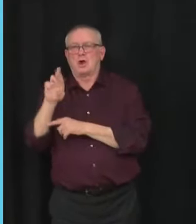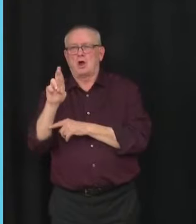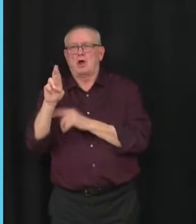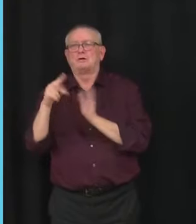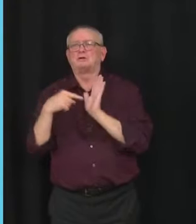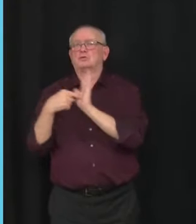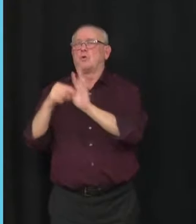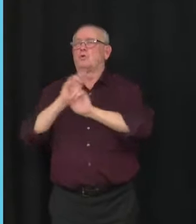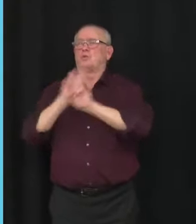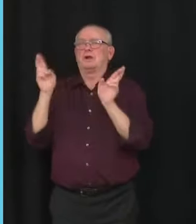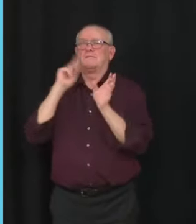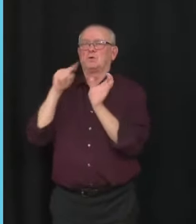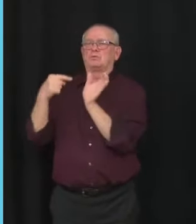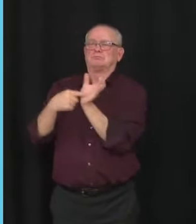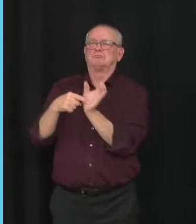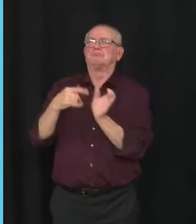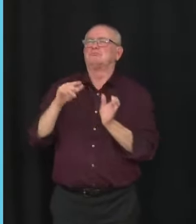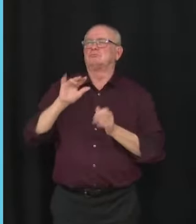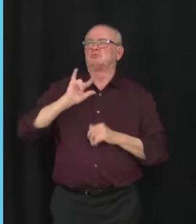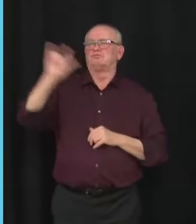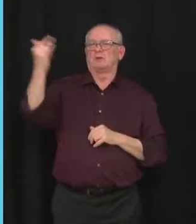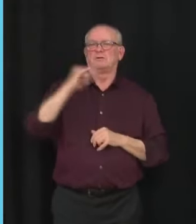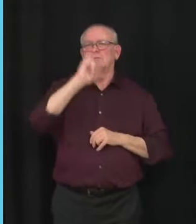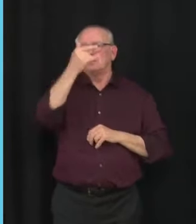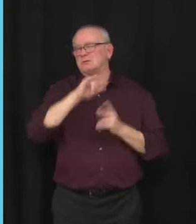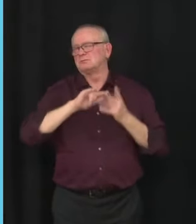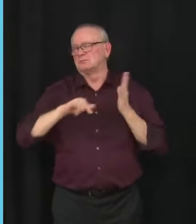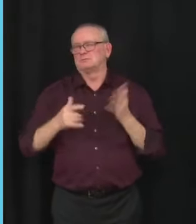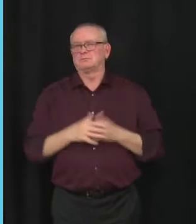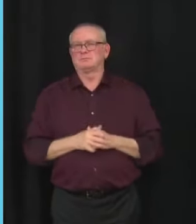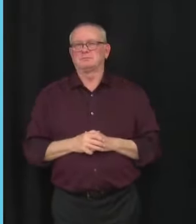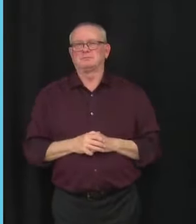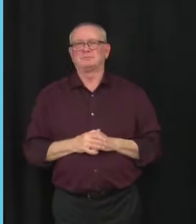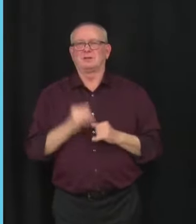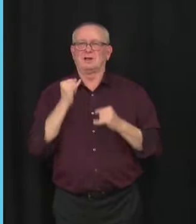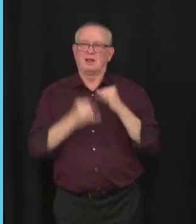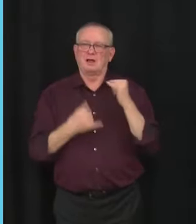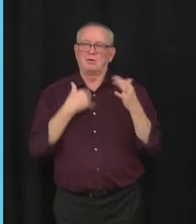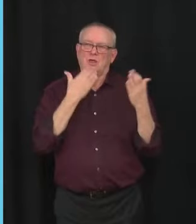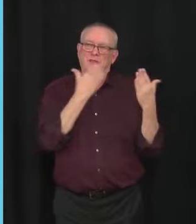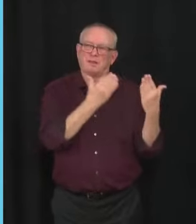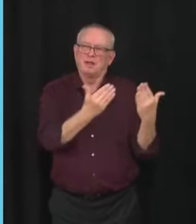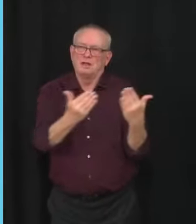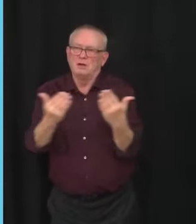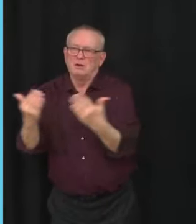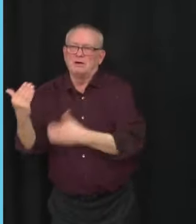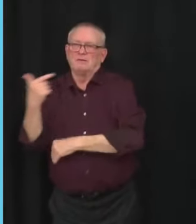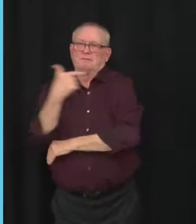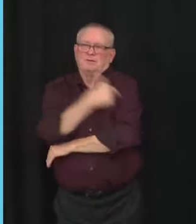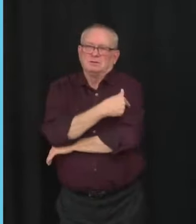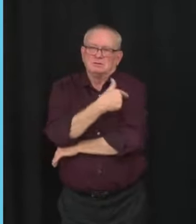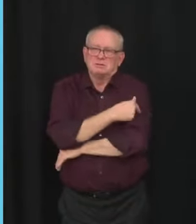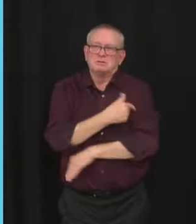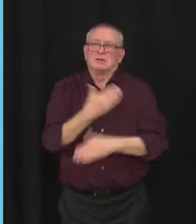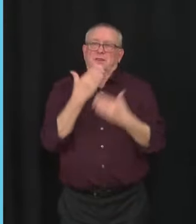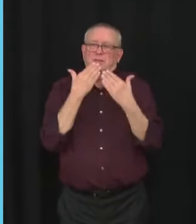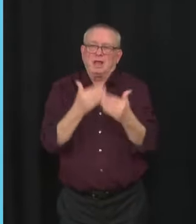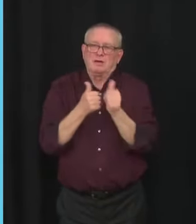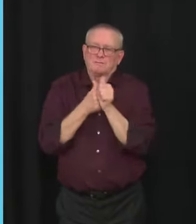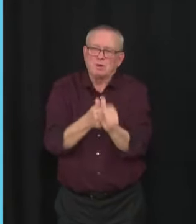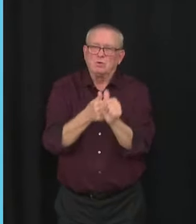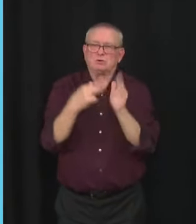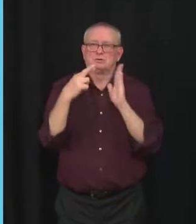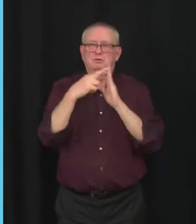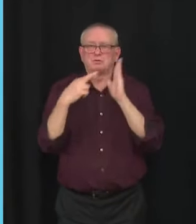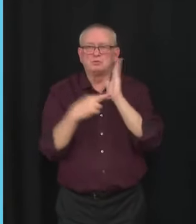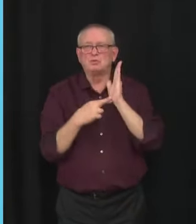to thank all Albertans who have made the choice to get vaccinated. It is because of you that we're getting through our fourth wave and easing the pressure